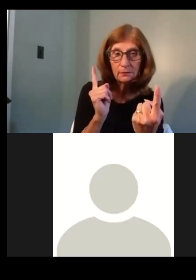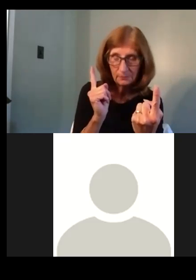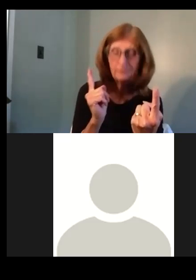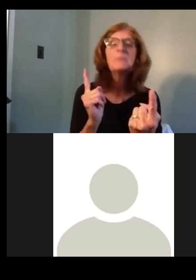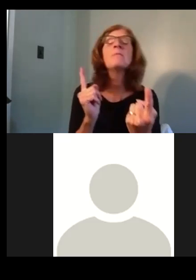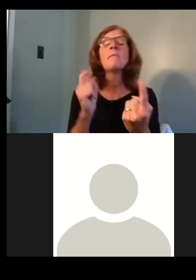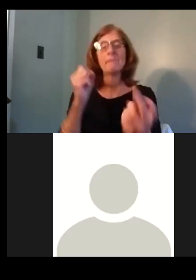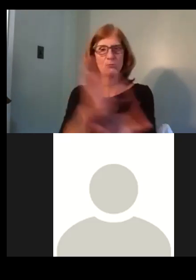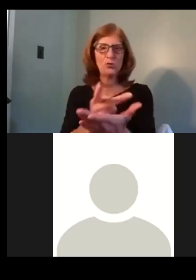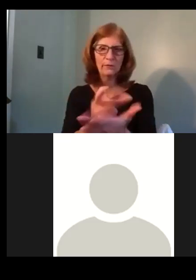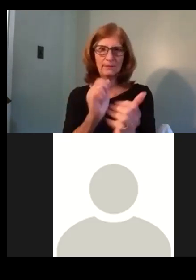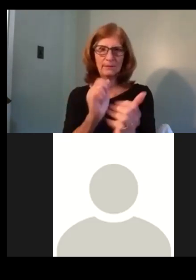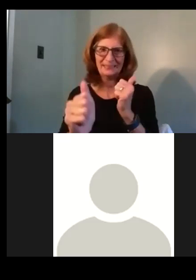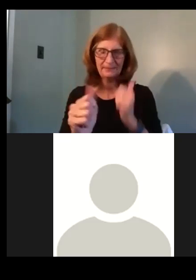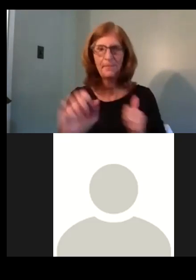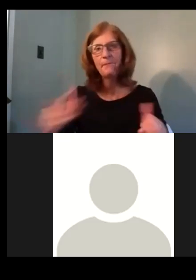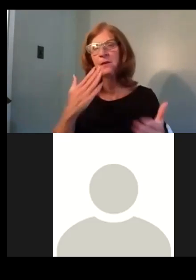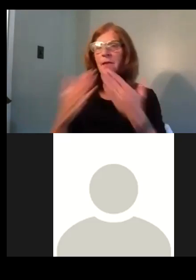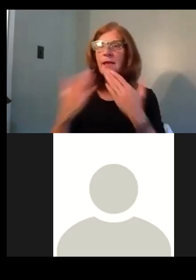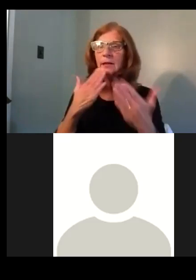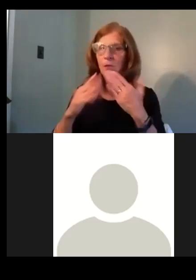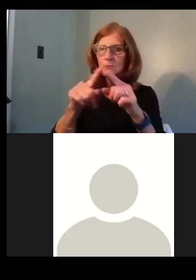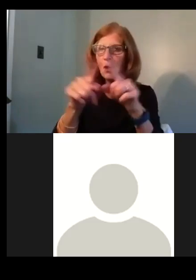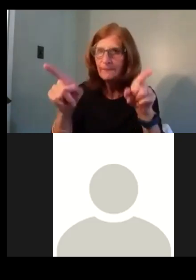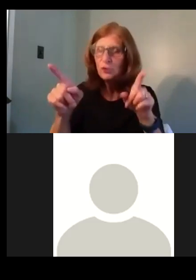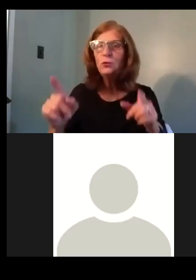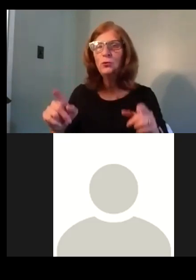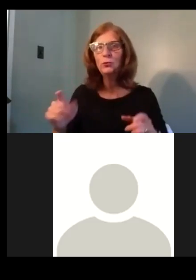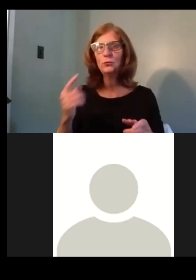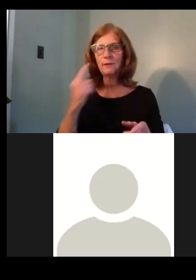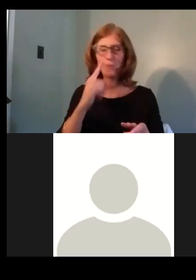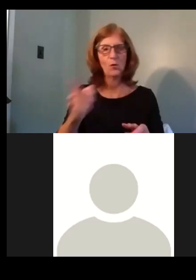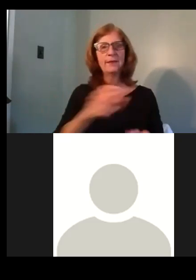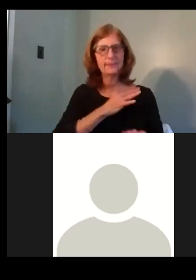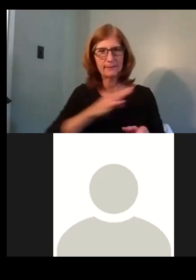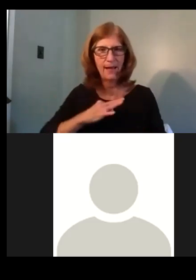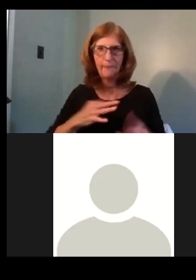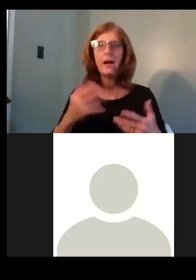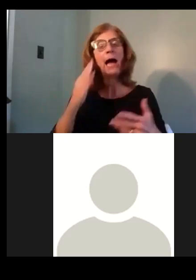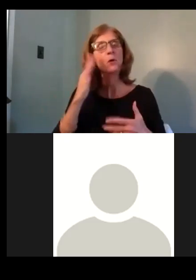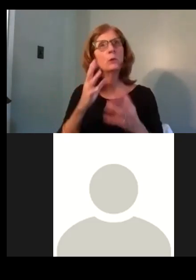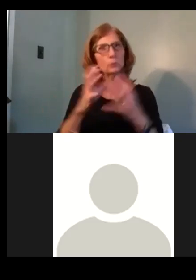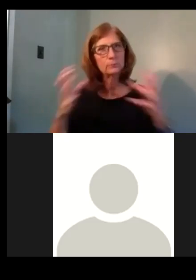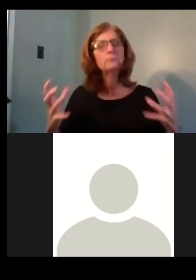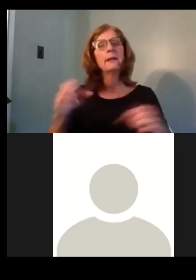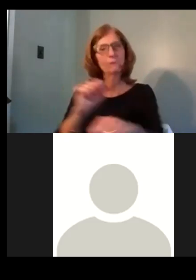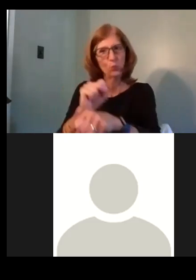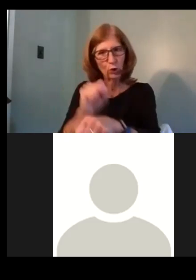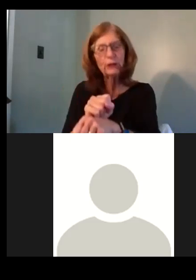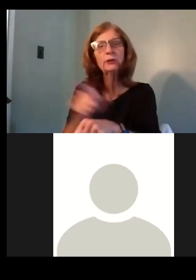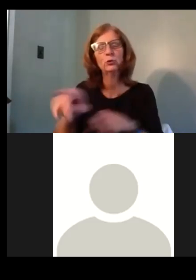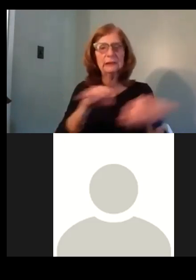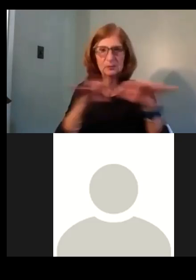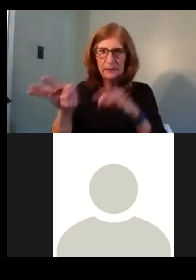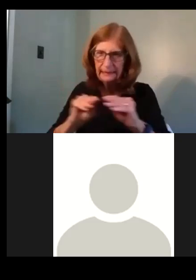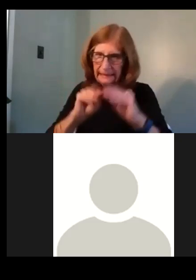Motion carries. Thank you so much. And again, thanks, uh, you know, thanks to the staff that put in the extra time to kind of walk us through all the financials and